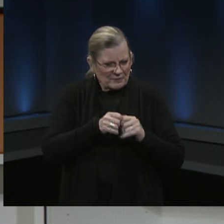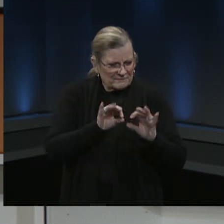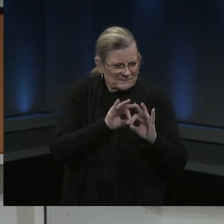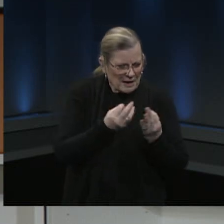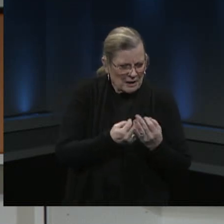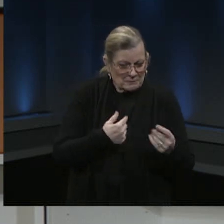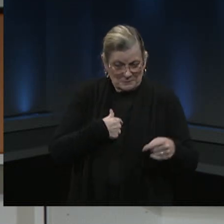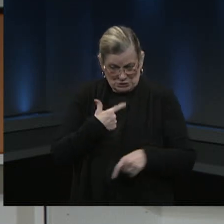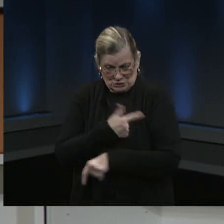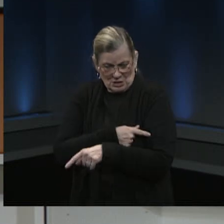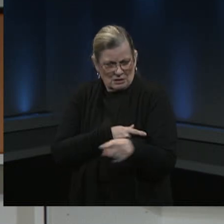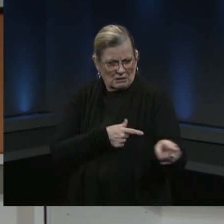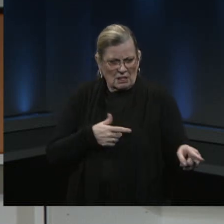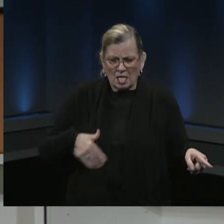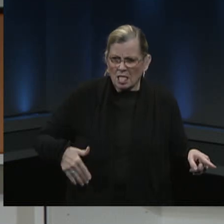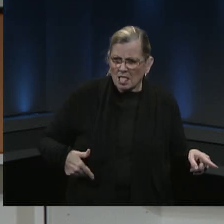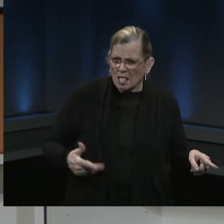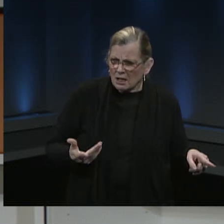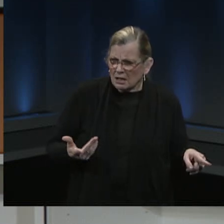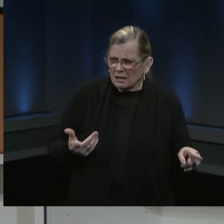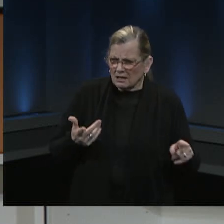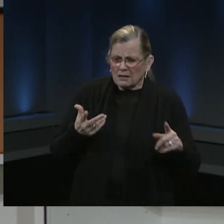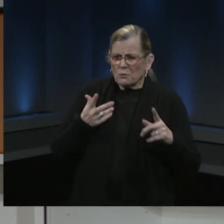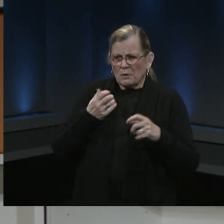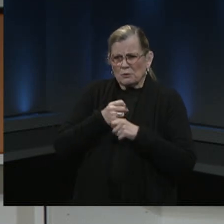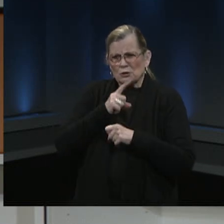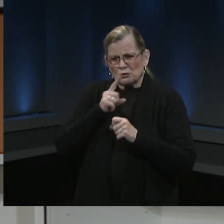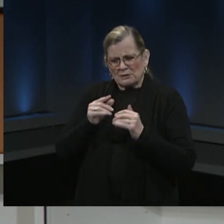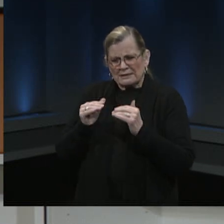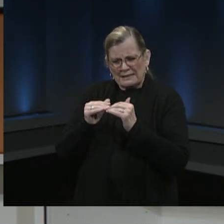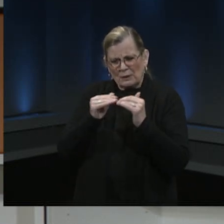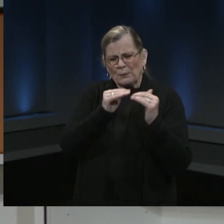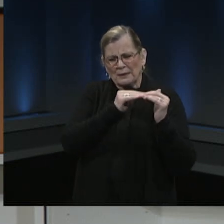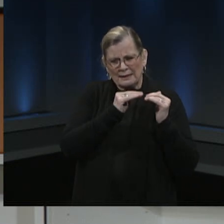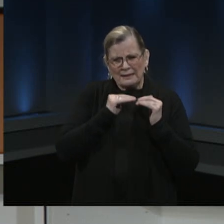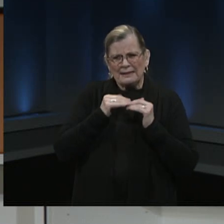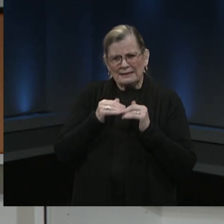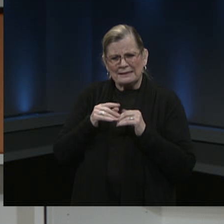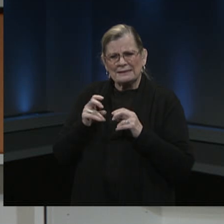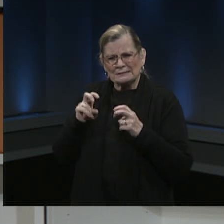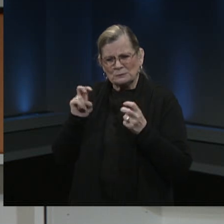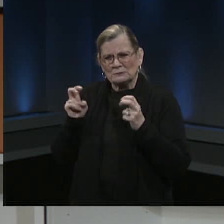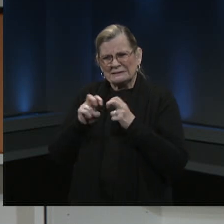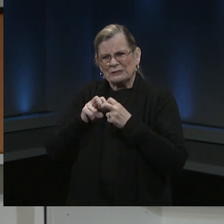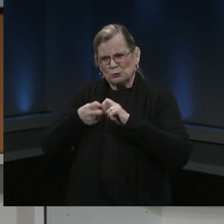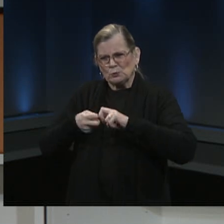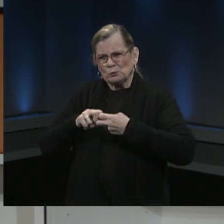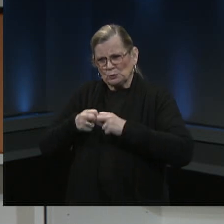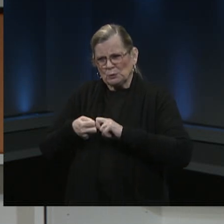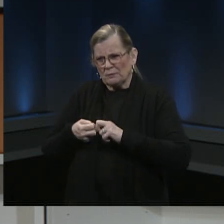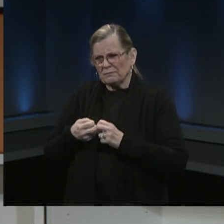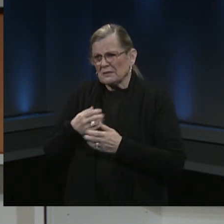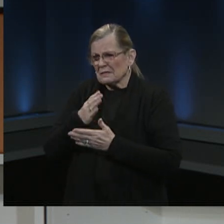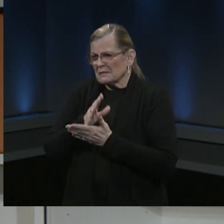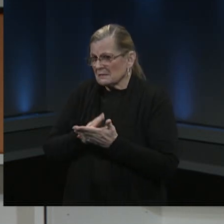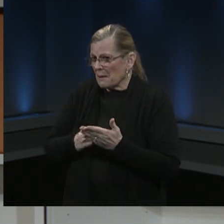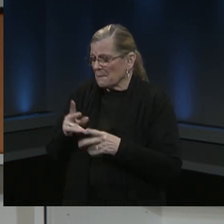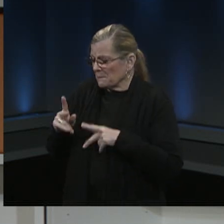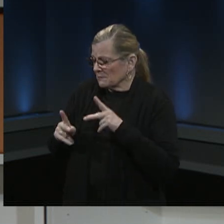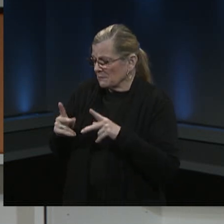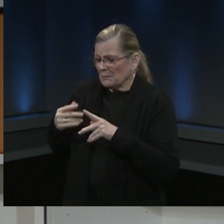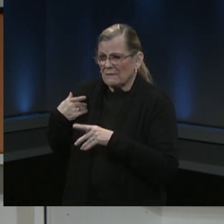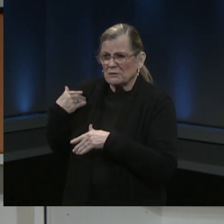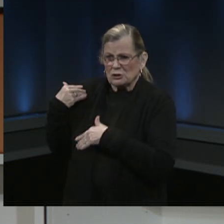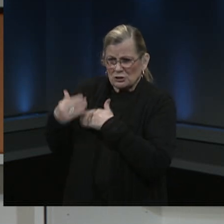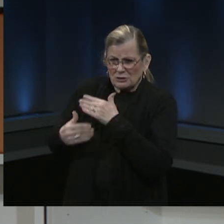those equity issues that we are all grappling with as we face this pandemic. People in multigenerational households, people that are